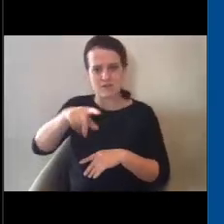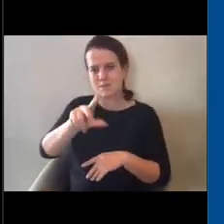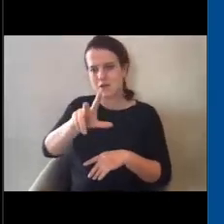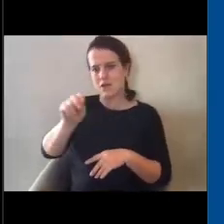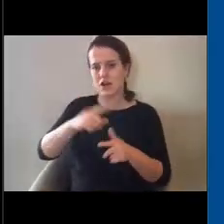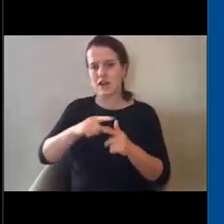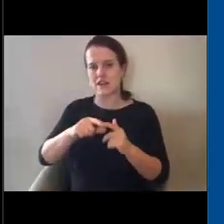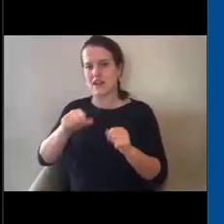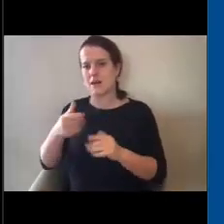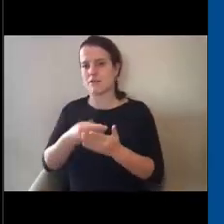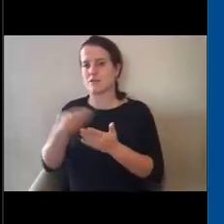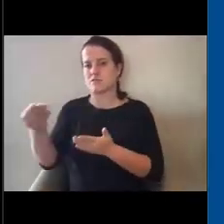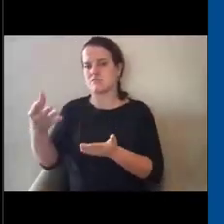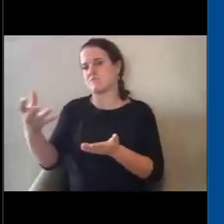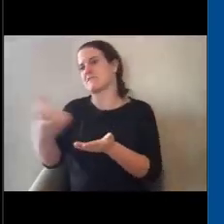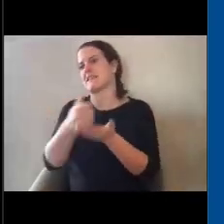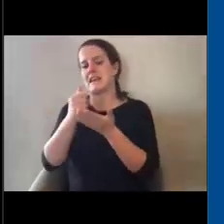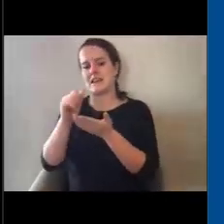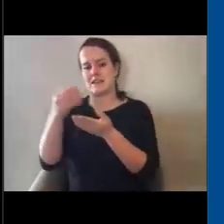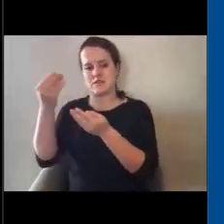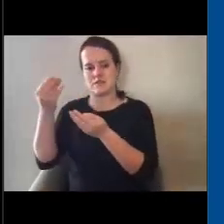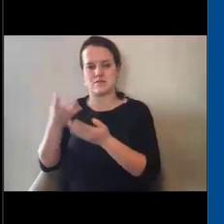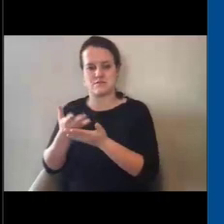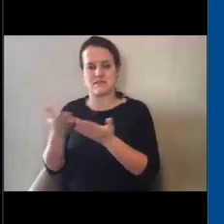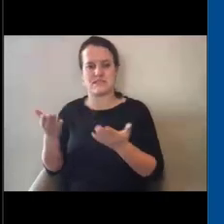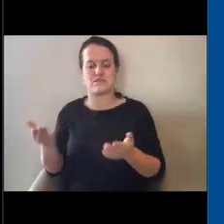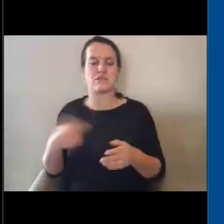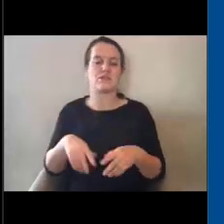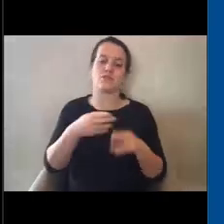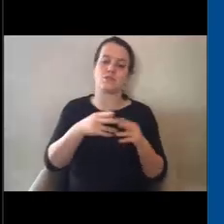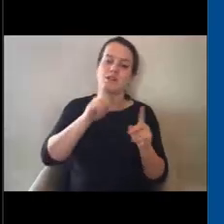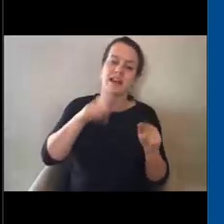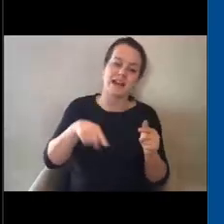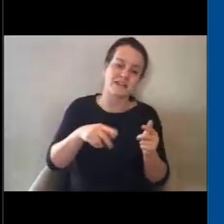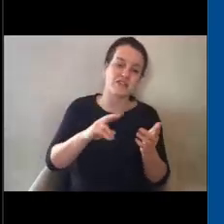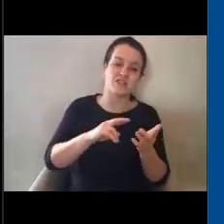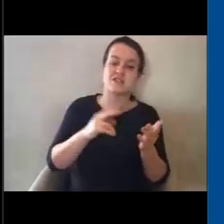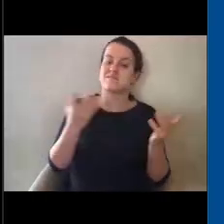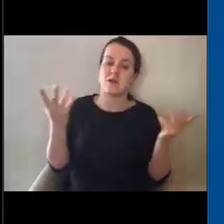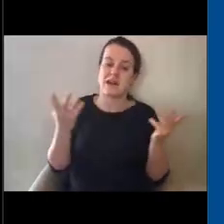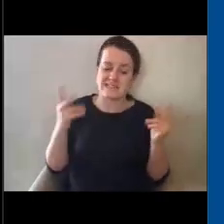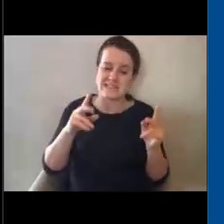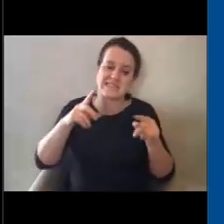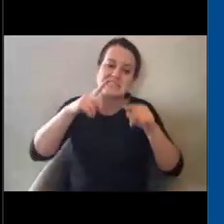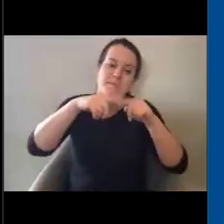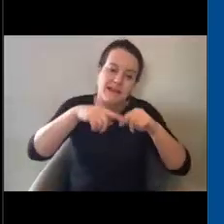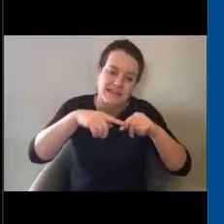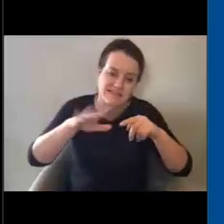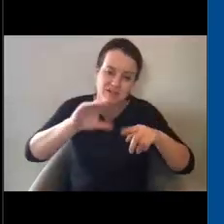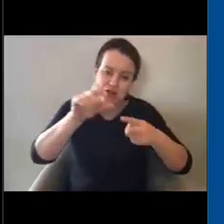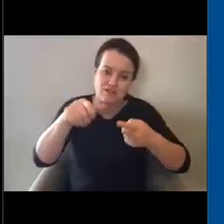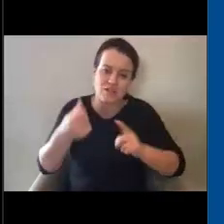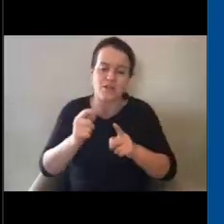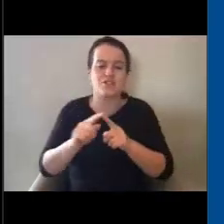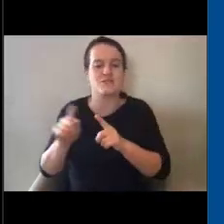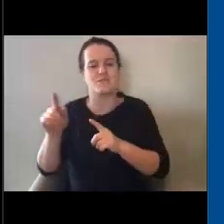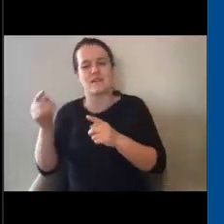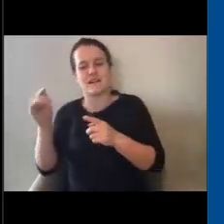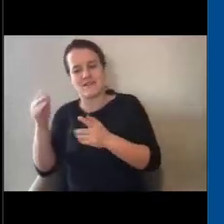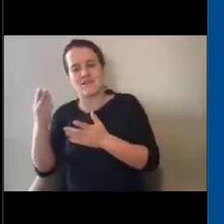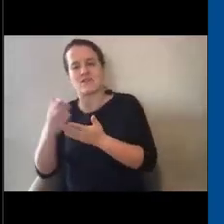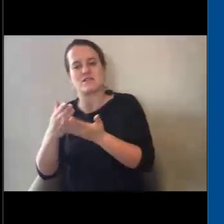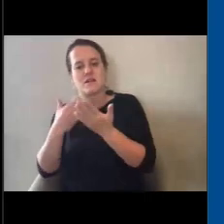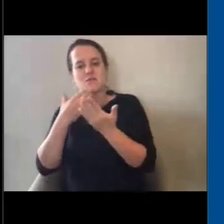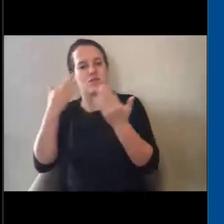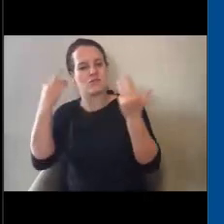materials. So, um, the short answer is, is it depends, but I think as long as there is, um, you know, some sort of, uh, reasonable planning,